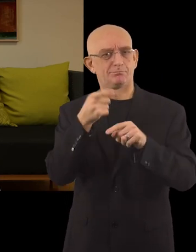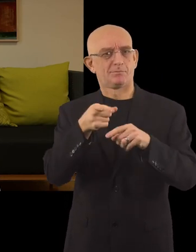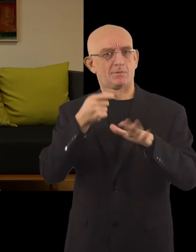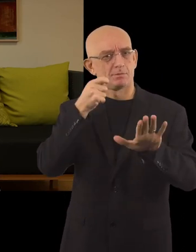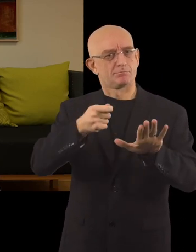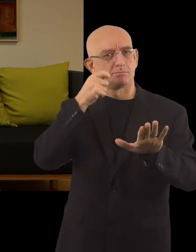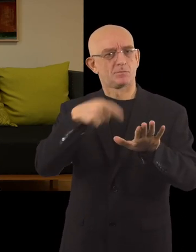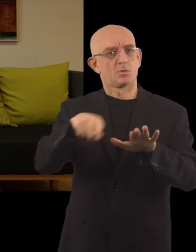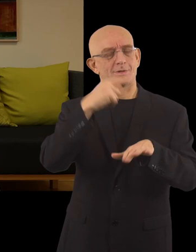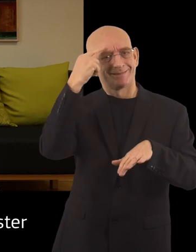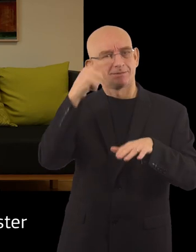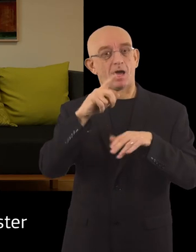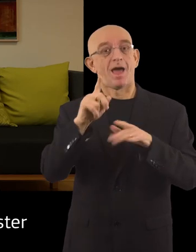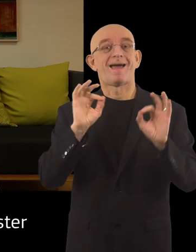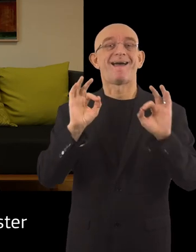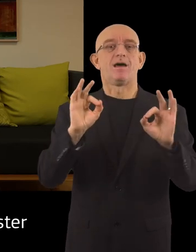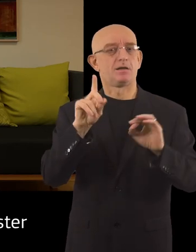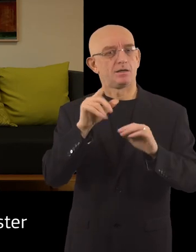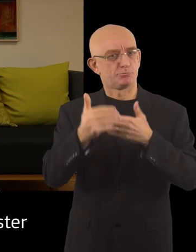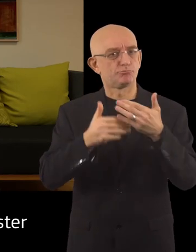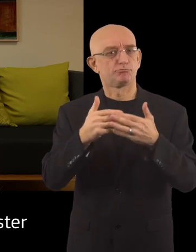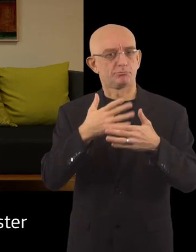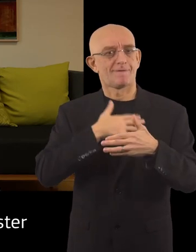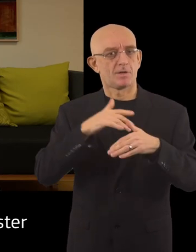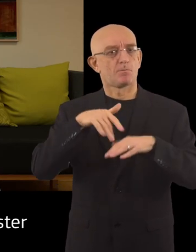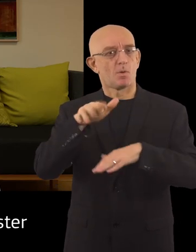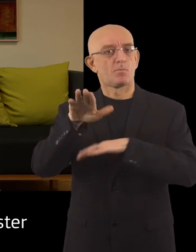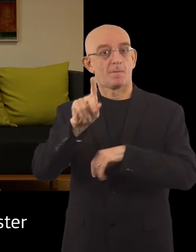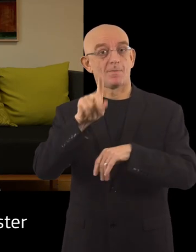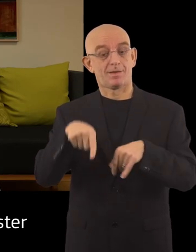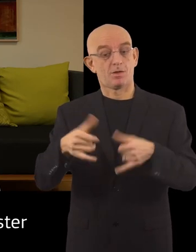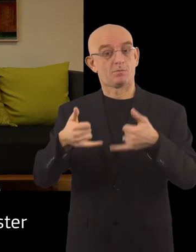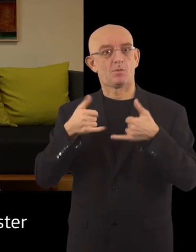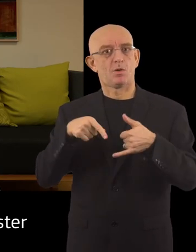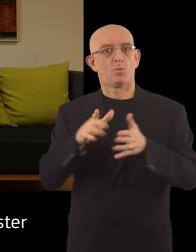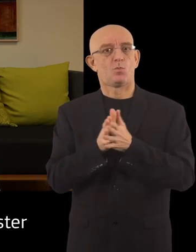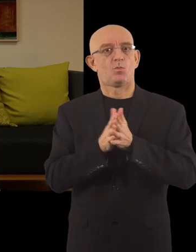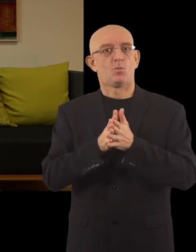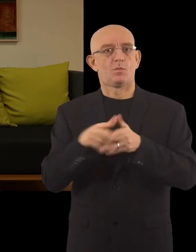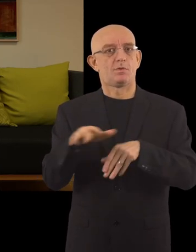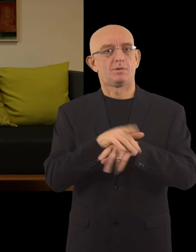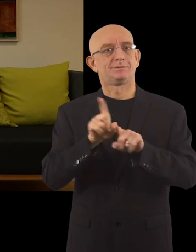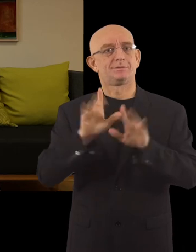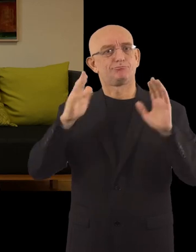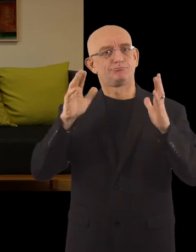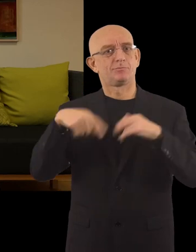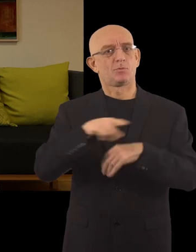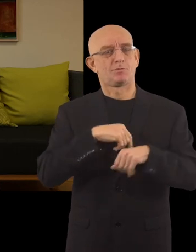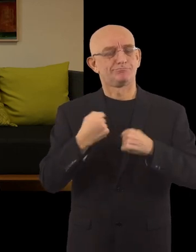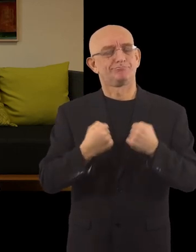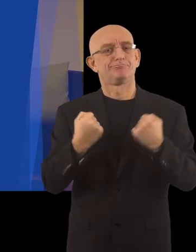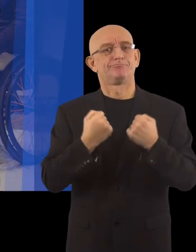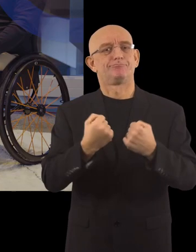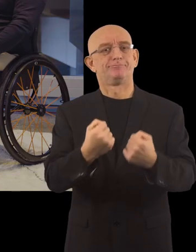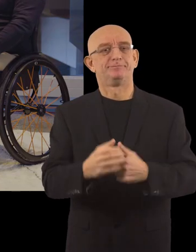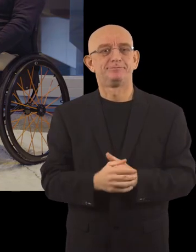also in our city. And this award will serve as a moral booster for our continuous efforts. Thank you.